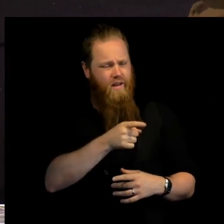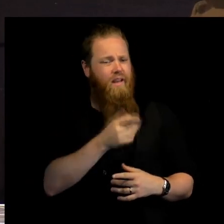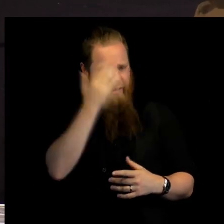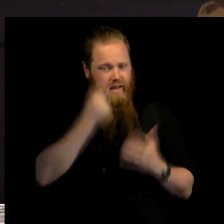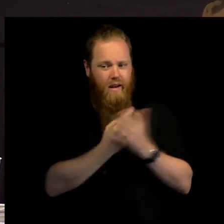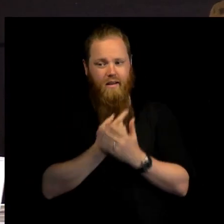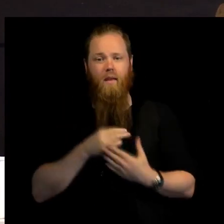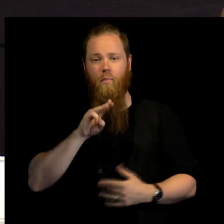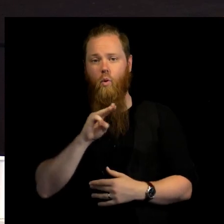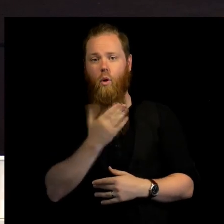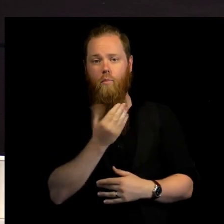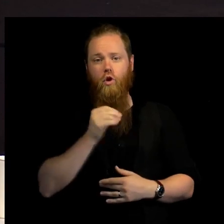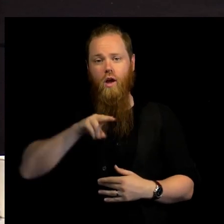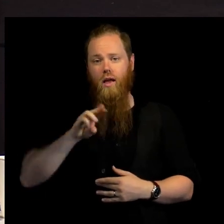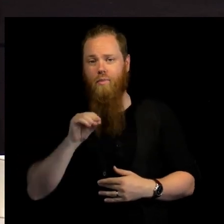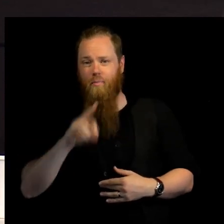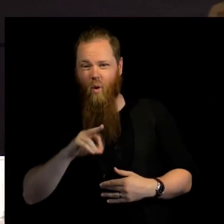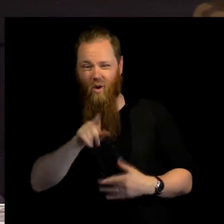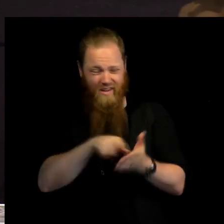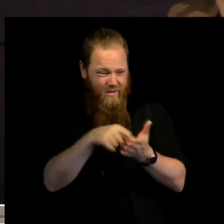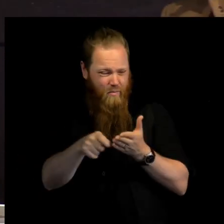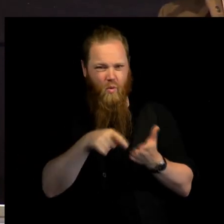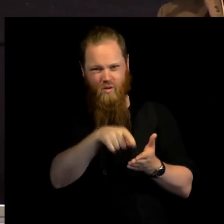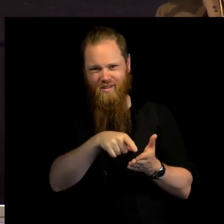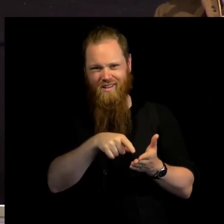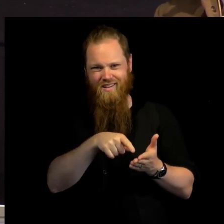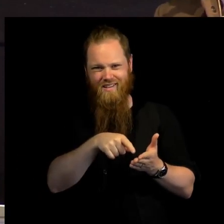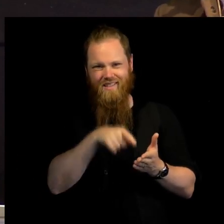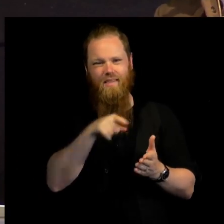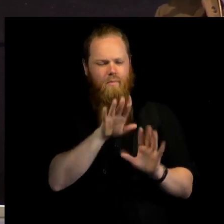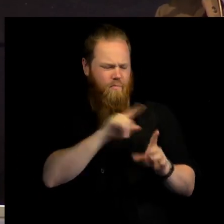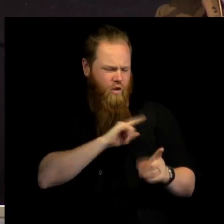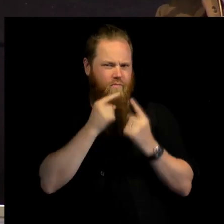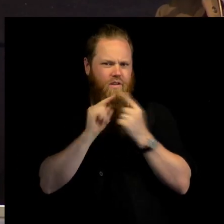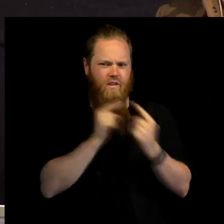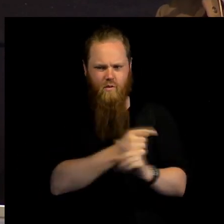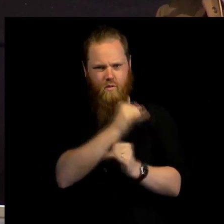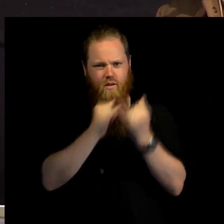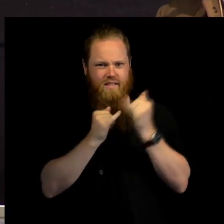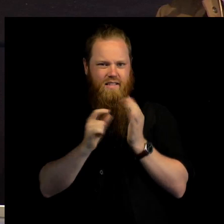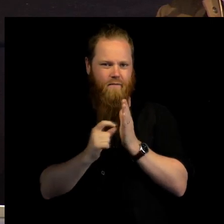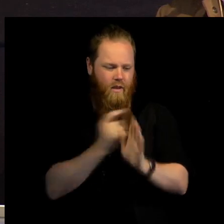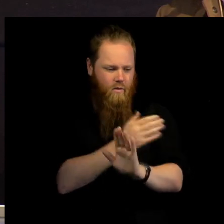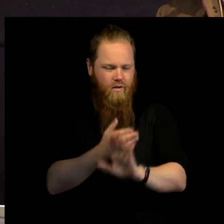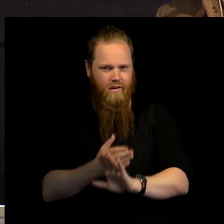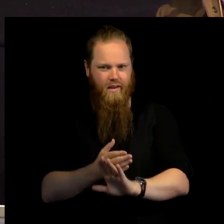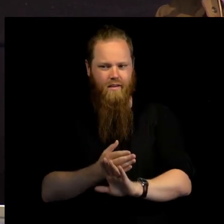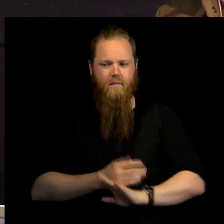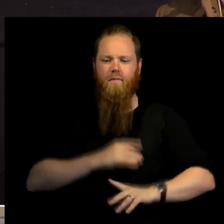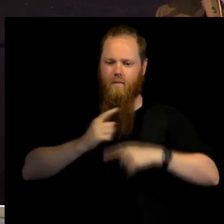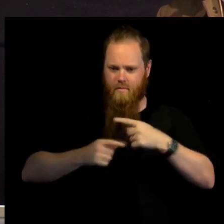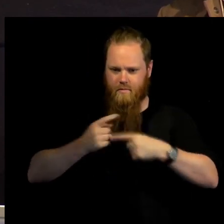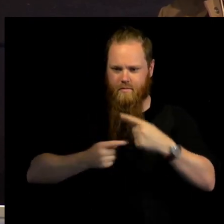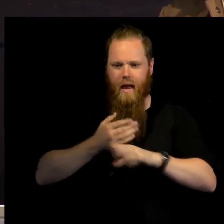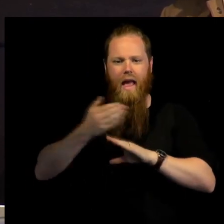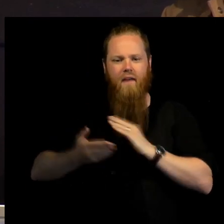on Myanmar being discussed the last weeks, that it's also very easy to say, perhaps after a time has passed, that we